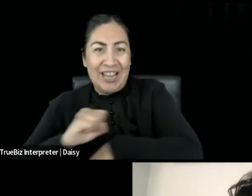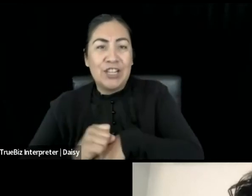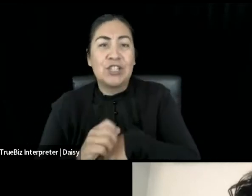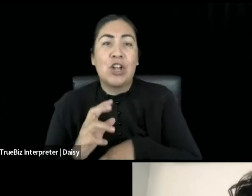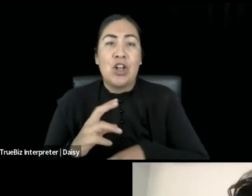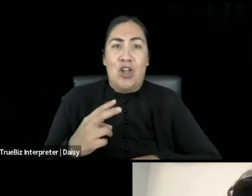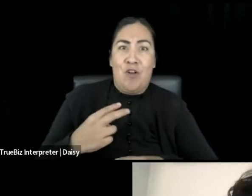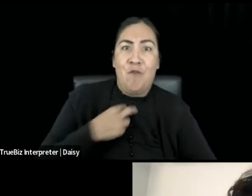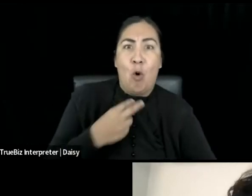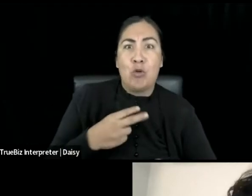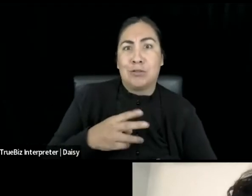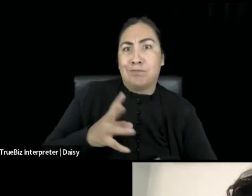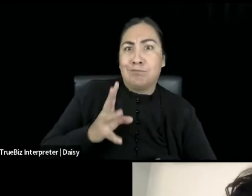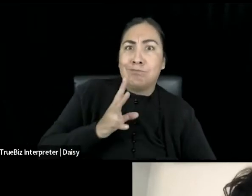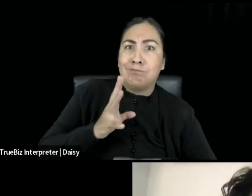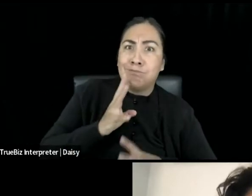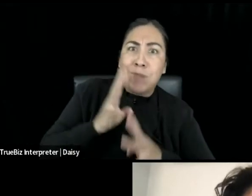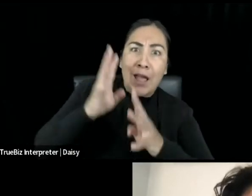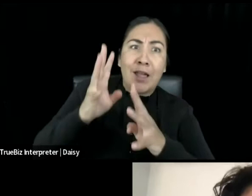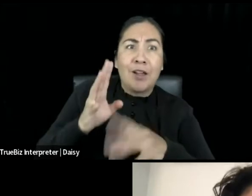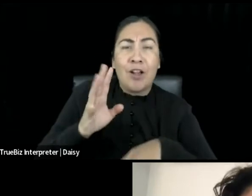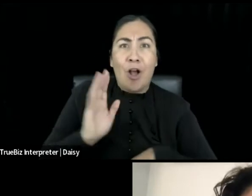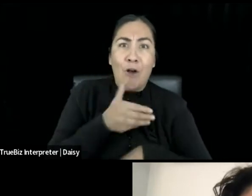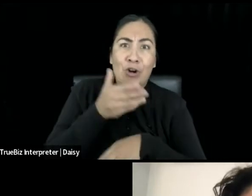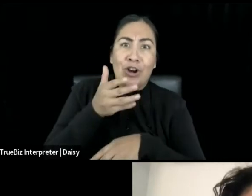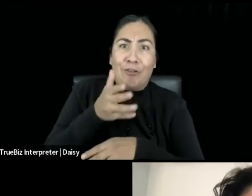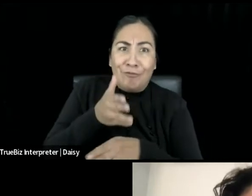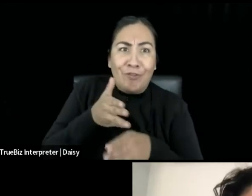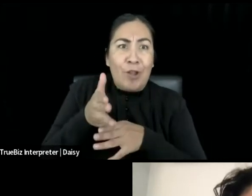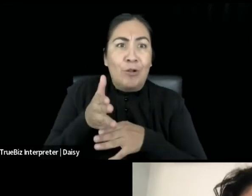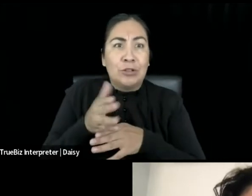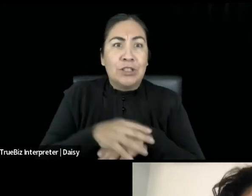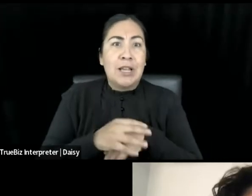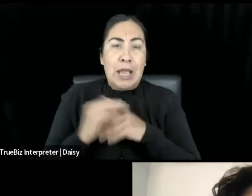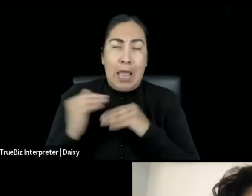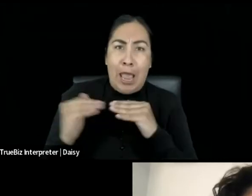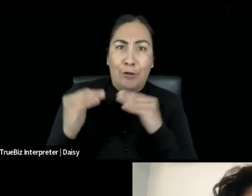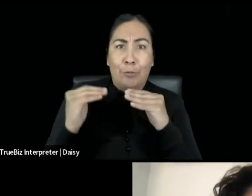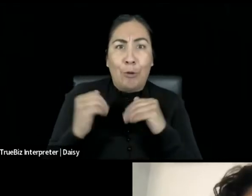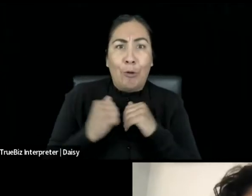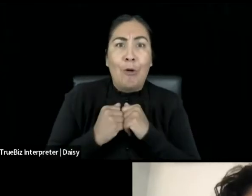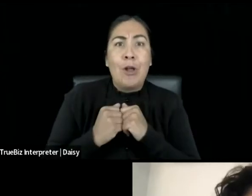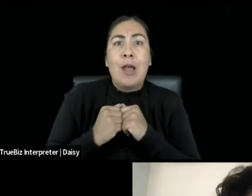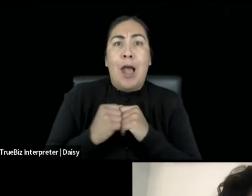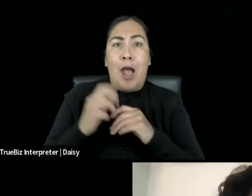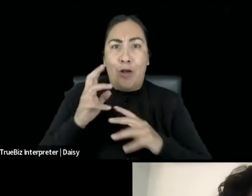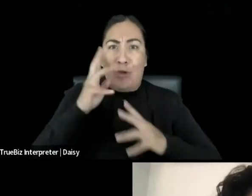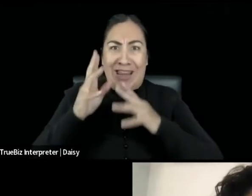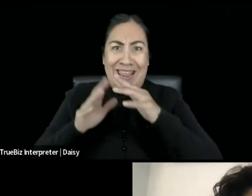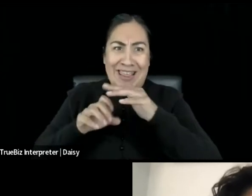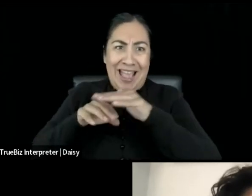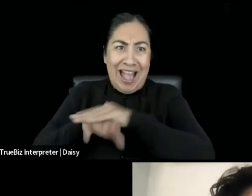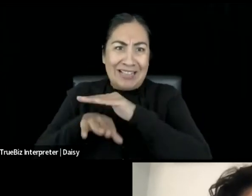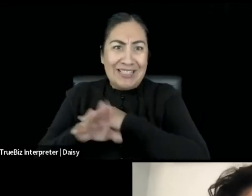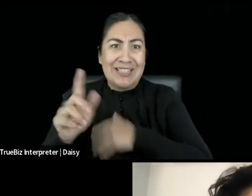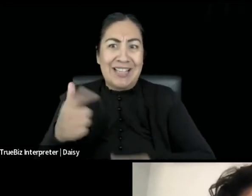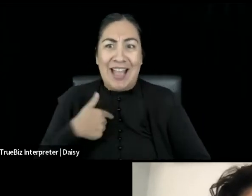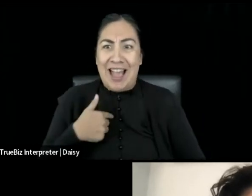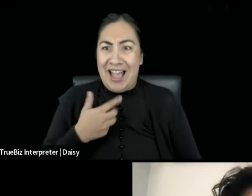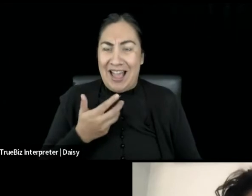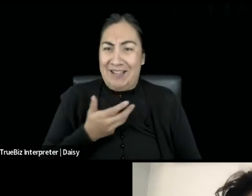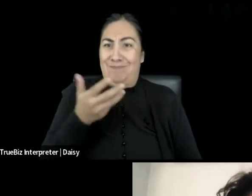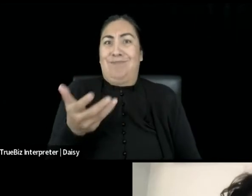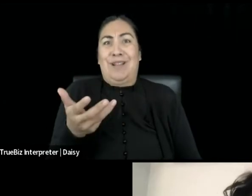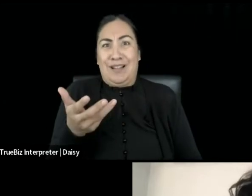structure, creating access. And so I extended the invitation with great expectation